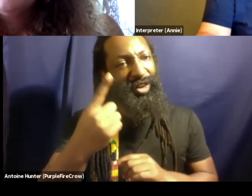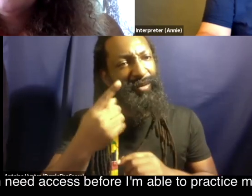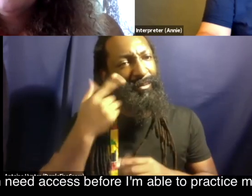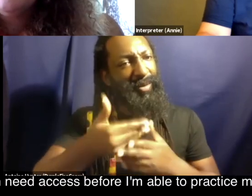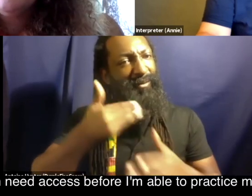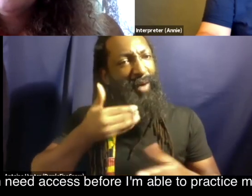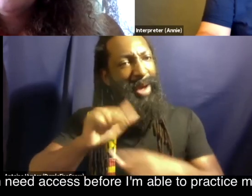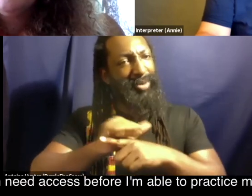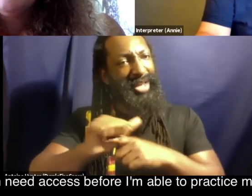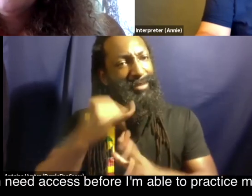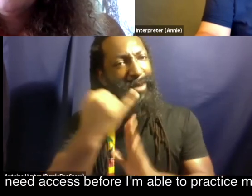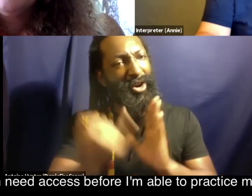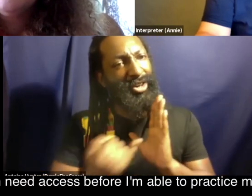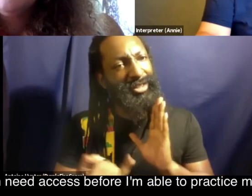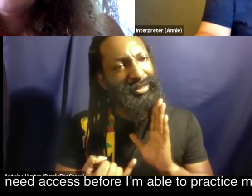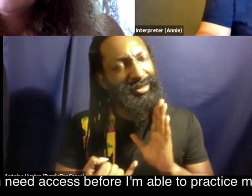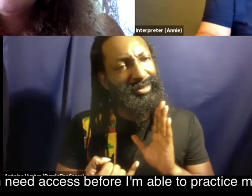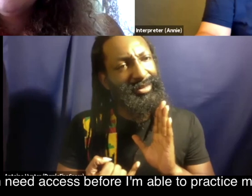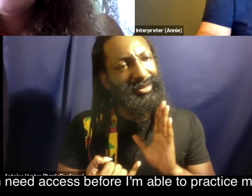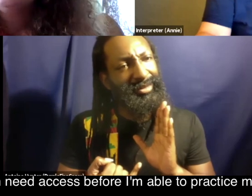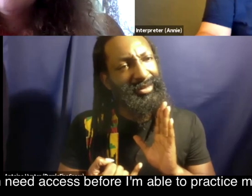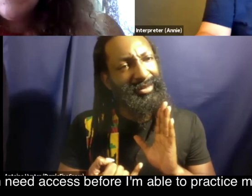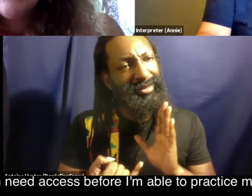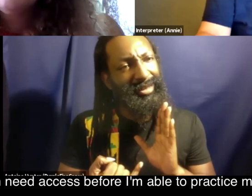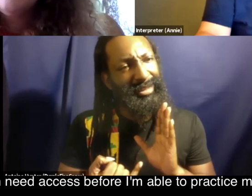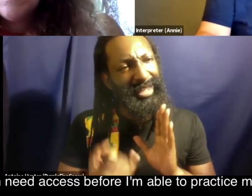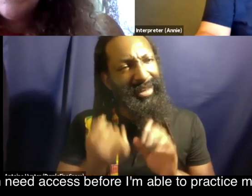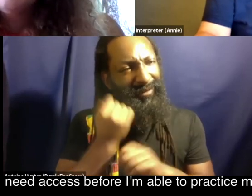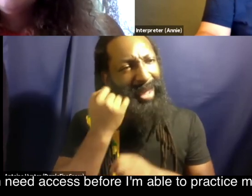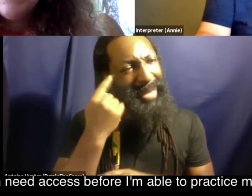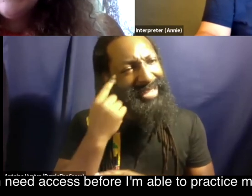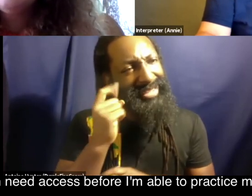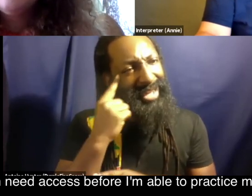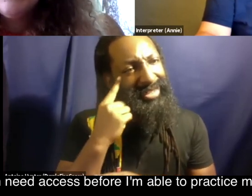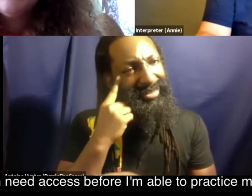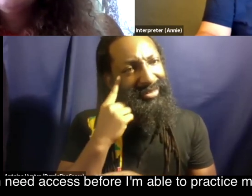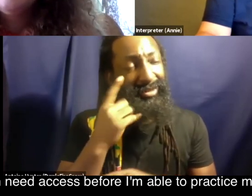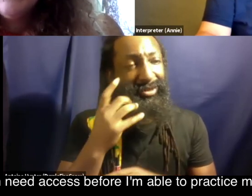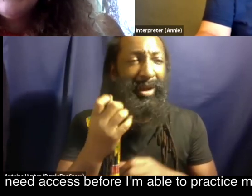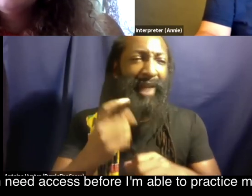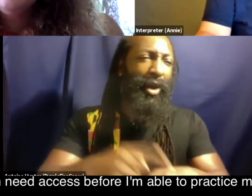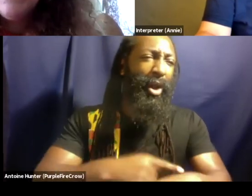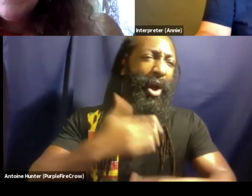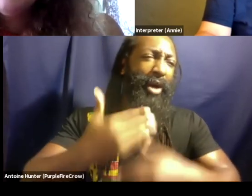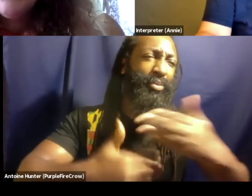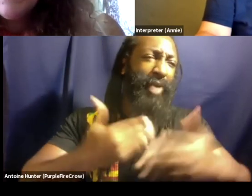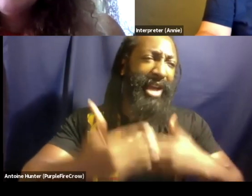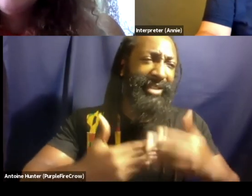and i often need access before i'm able to practice my art if that makes sense